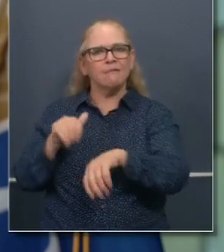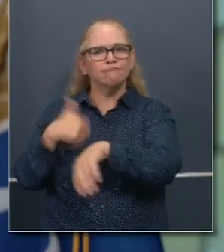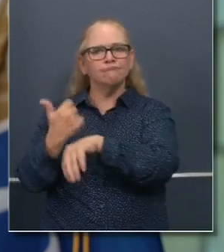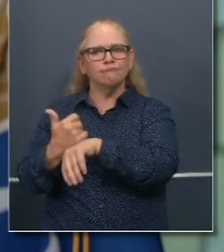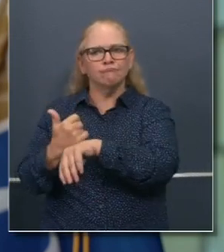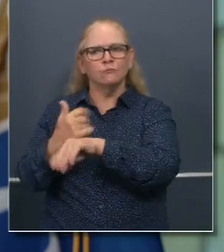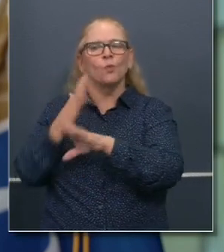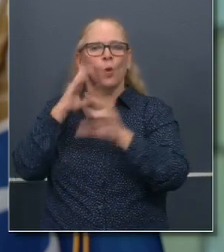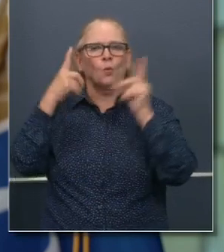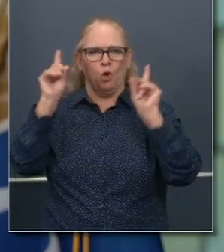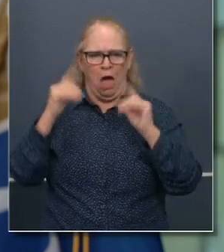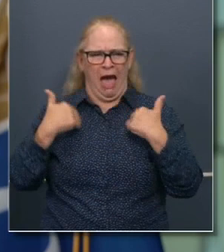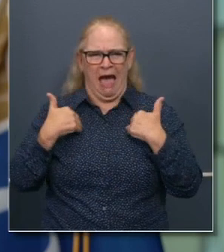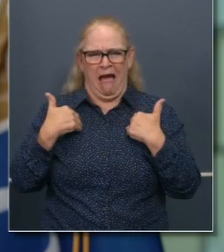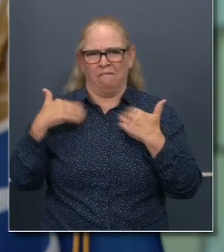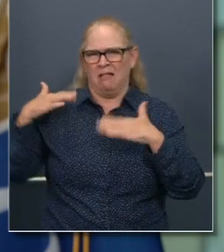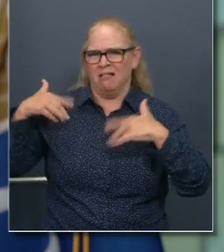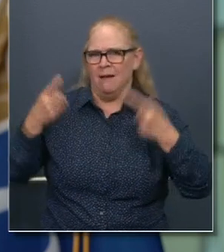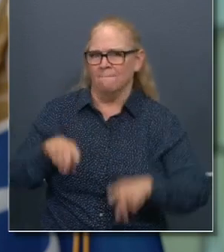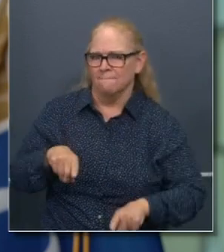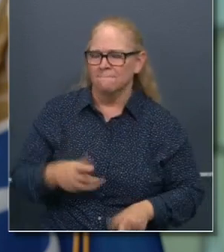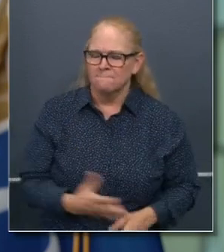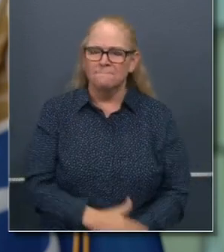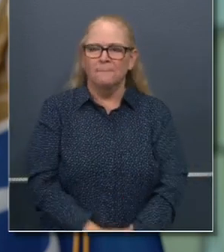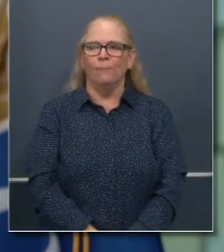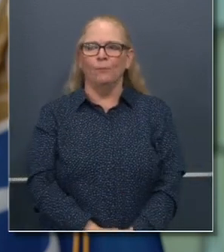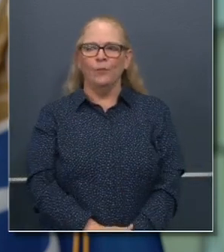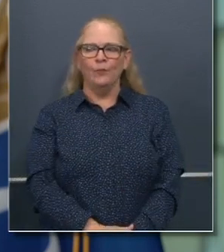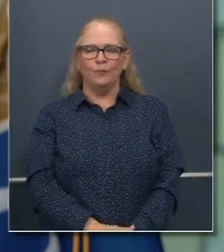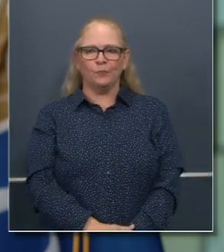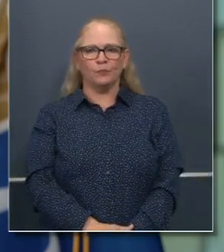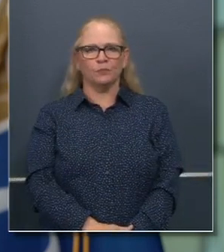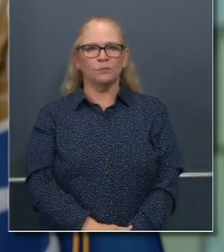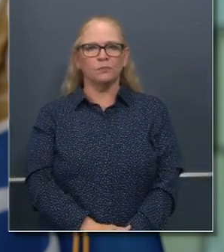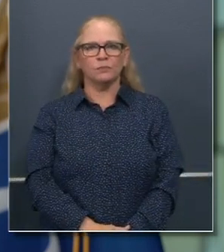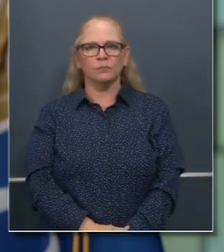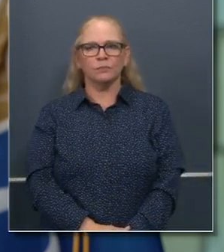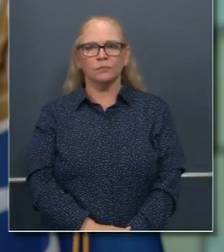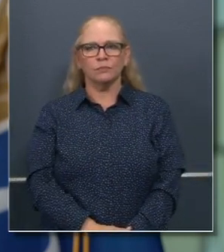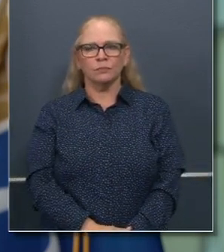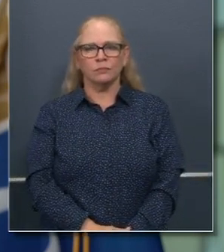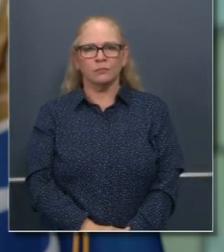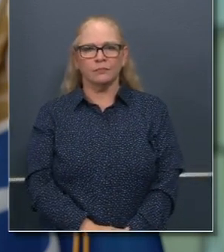work very nicely through that September 1st deadline. Alexi Kosev, SF Chronicle.